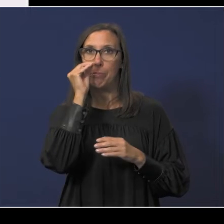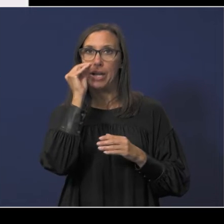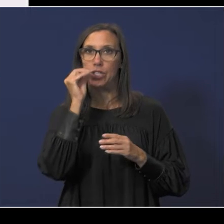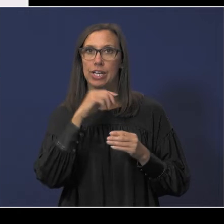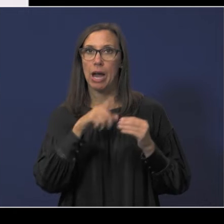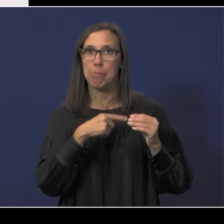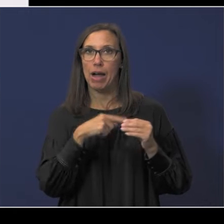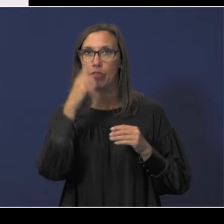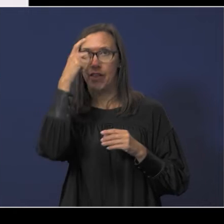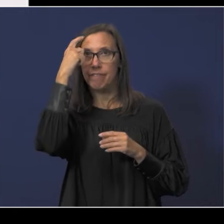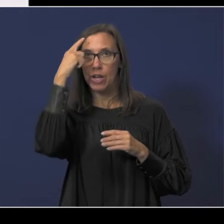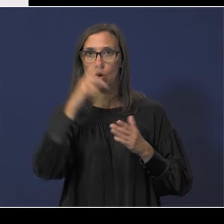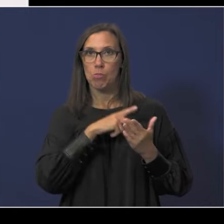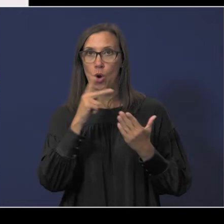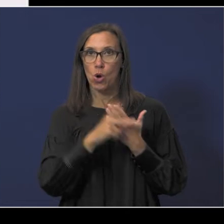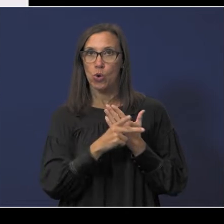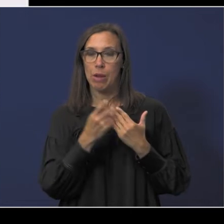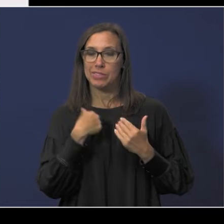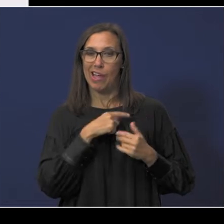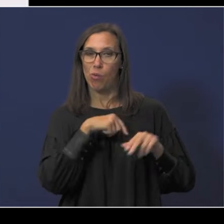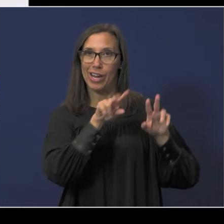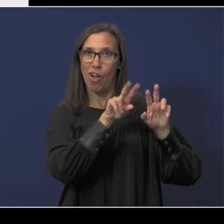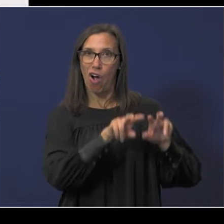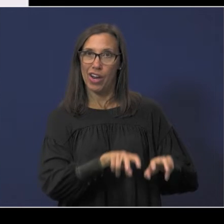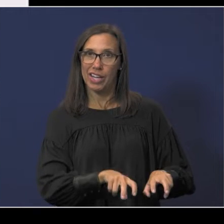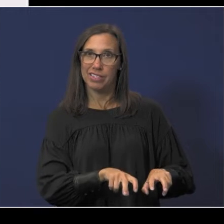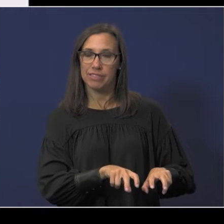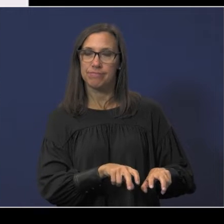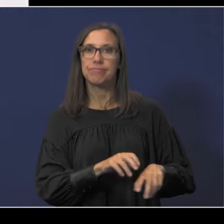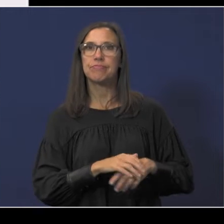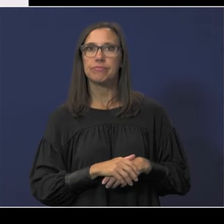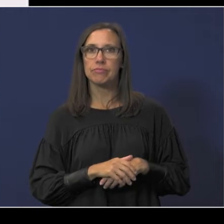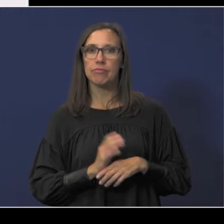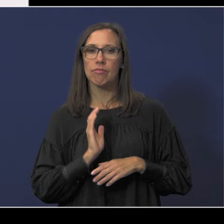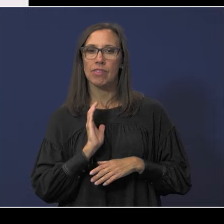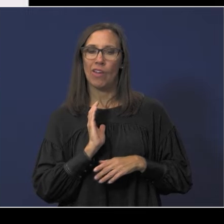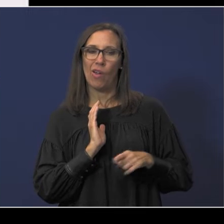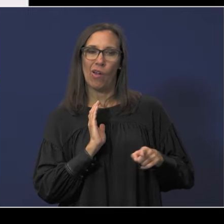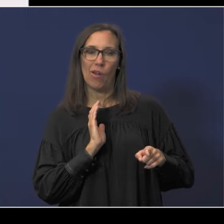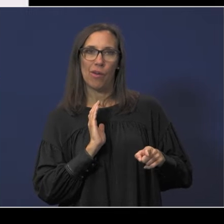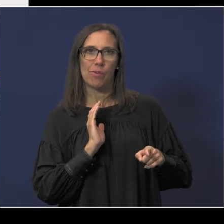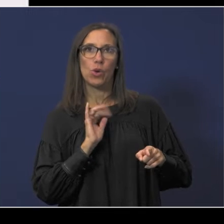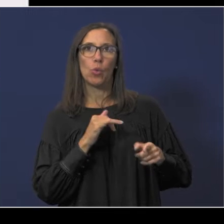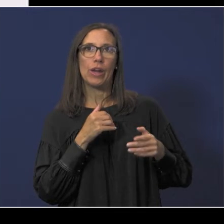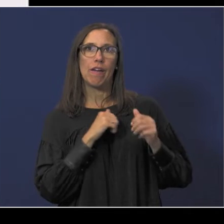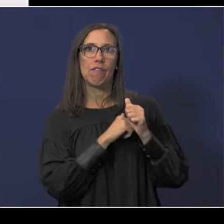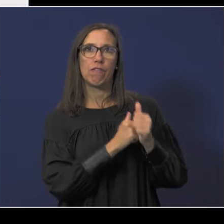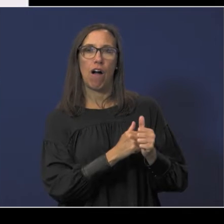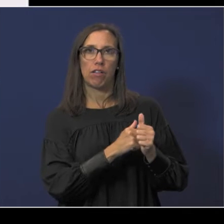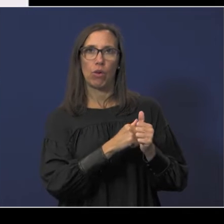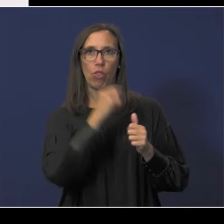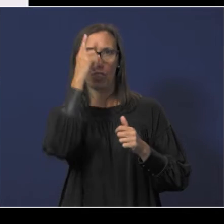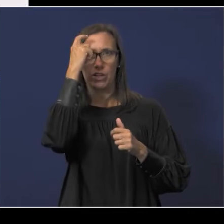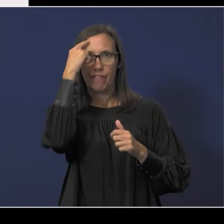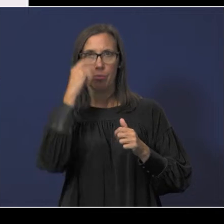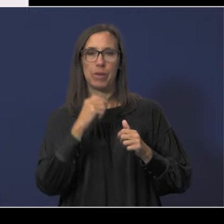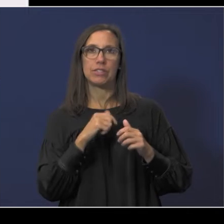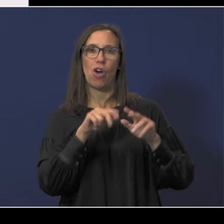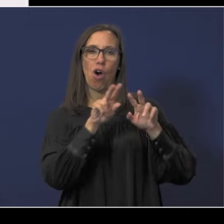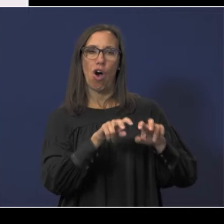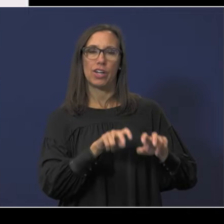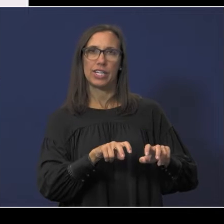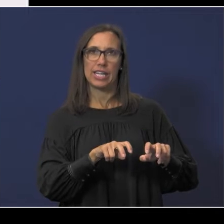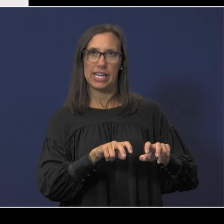federal programs that we audit we perform these audits in accordance with government auditing standards and also the